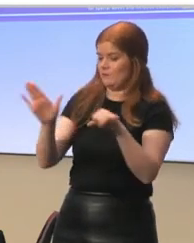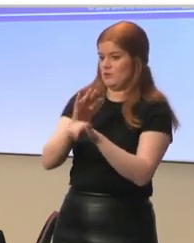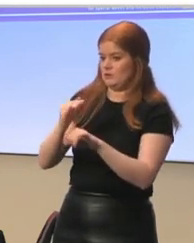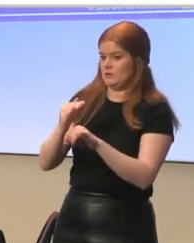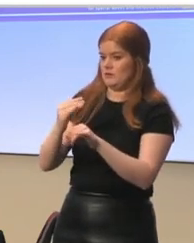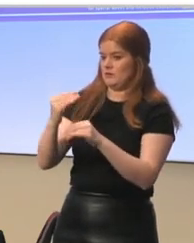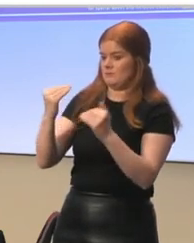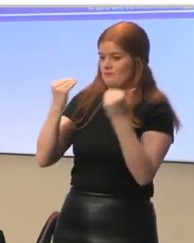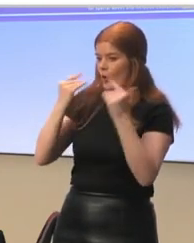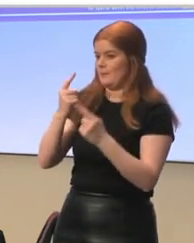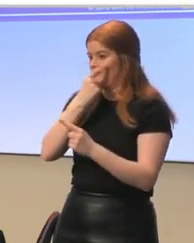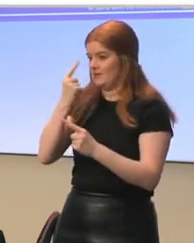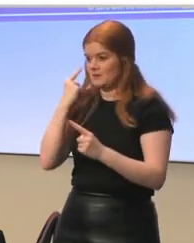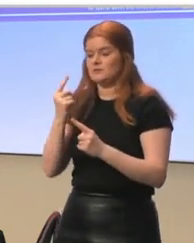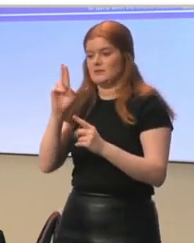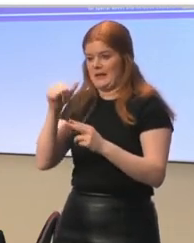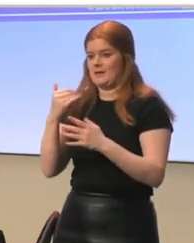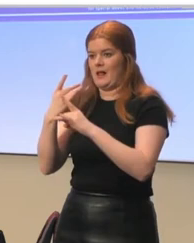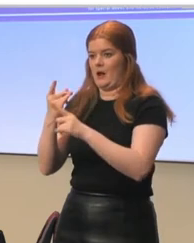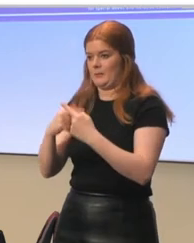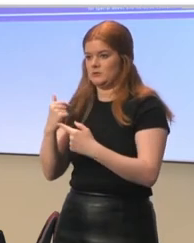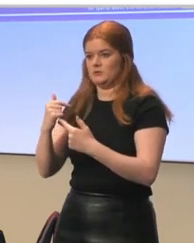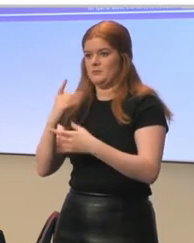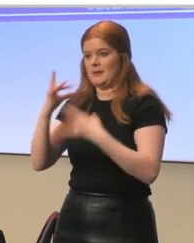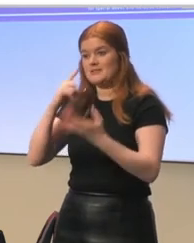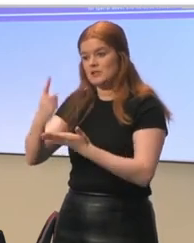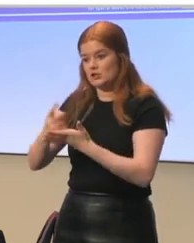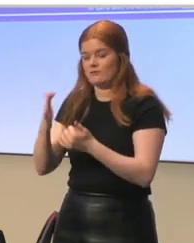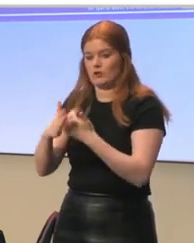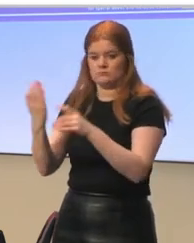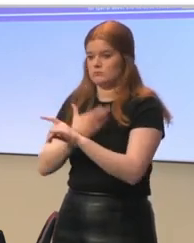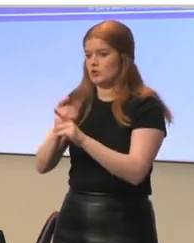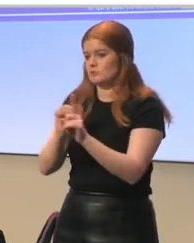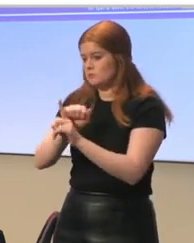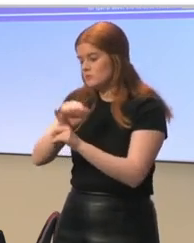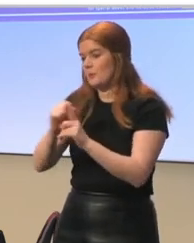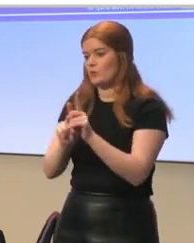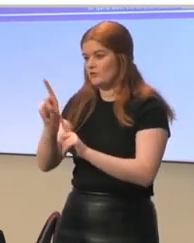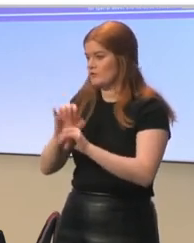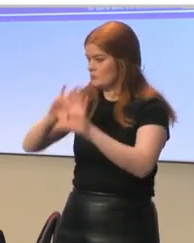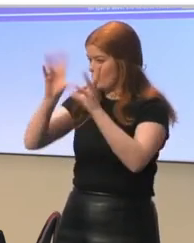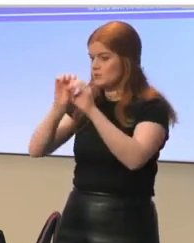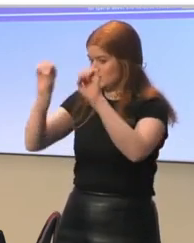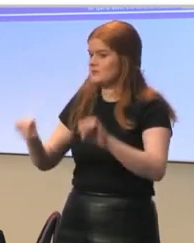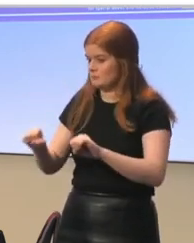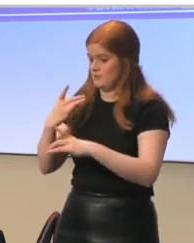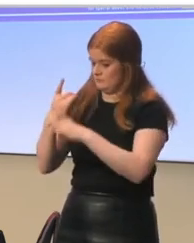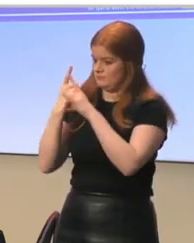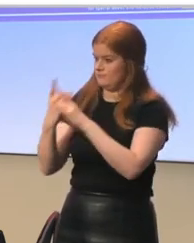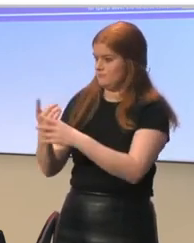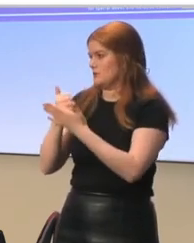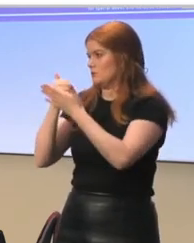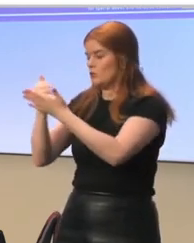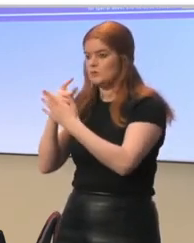ongoing improvement across the whole system and to support decision makers